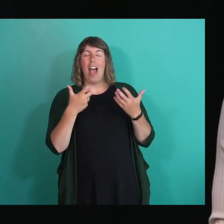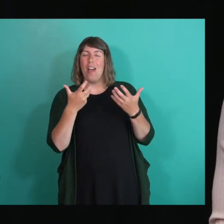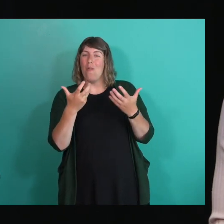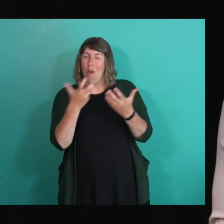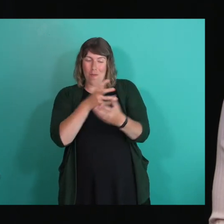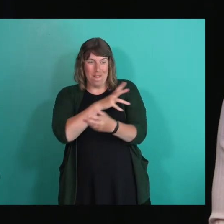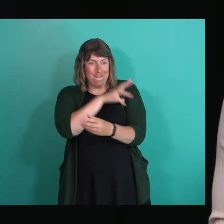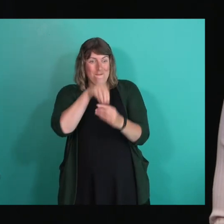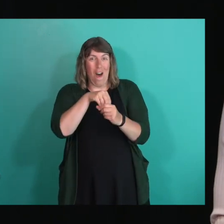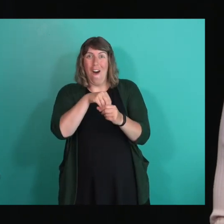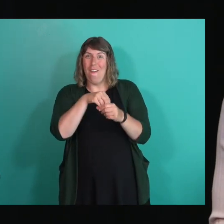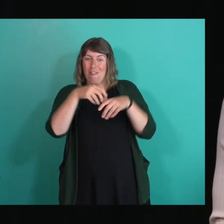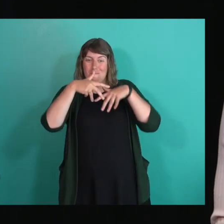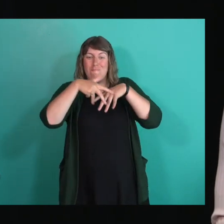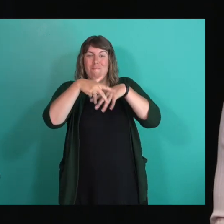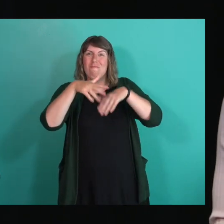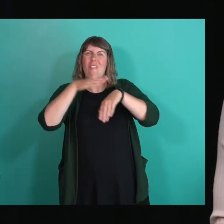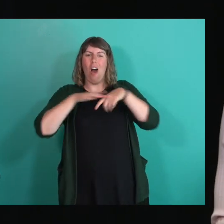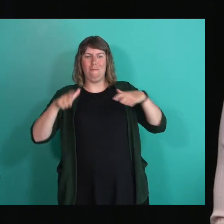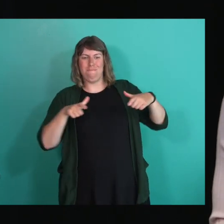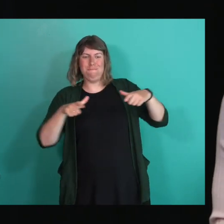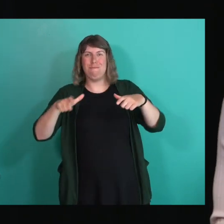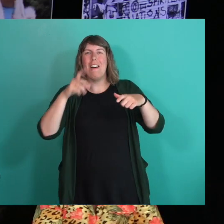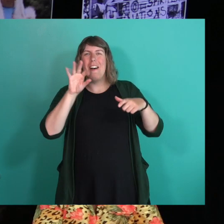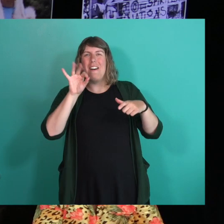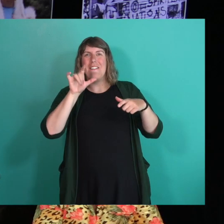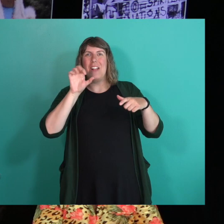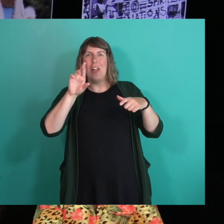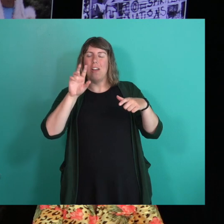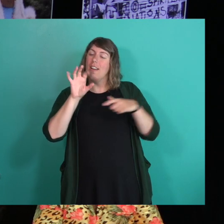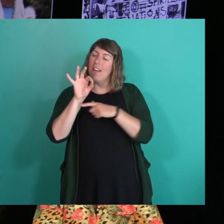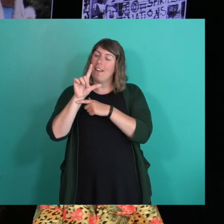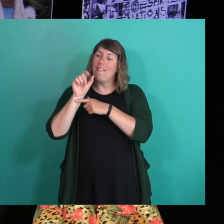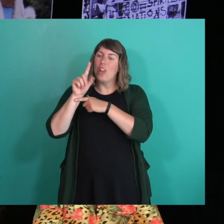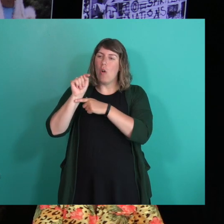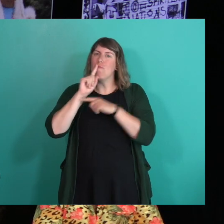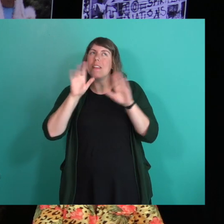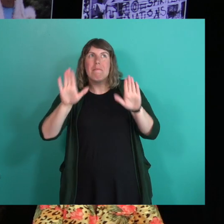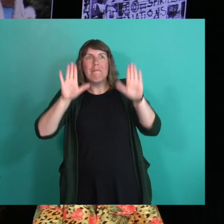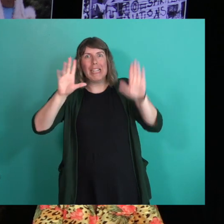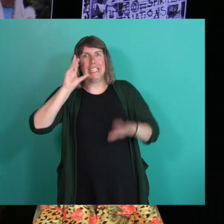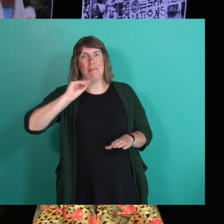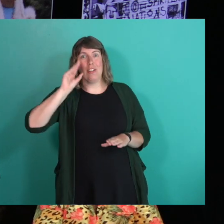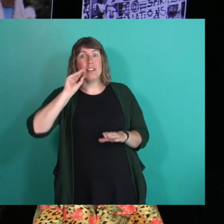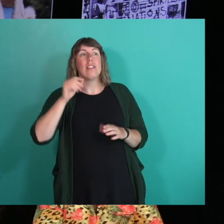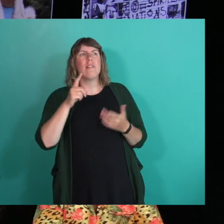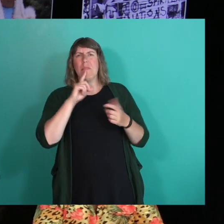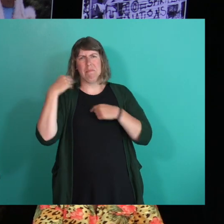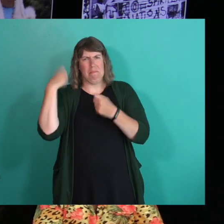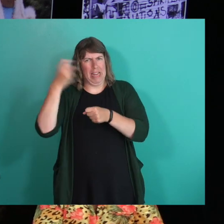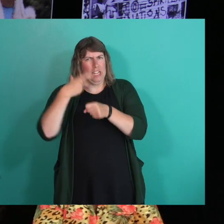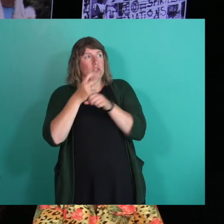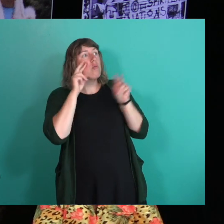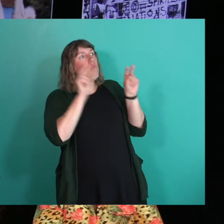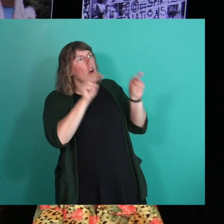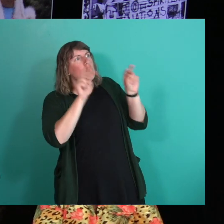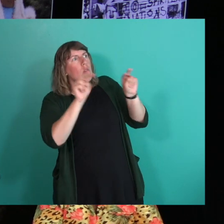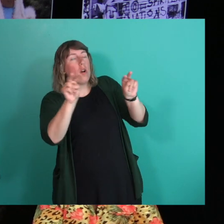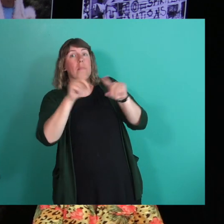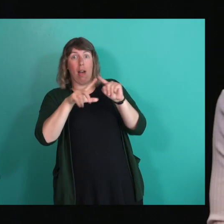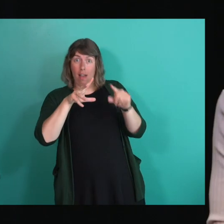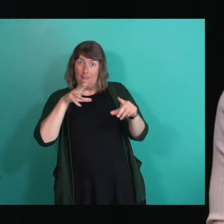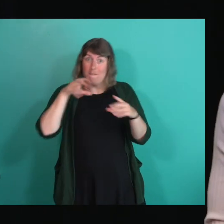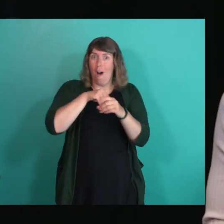like being on a float if I'm not DJing, because it's just an amazing experience. Like I've watched the parade for years, but I'd never done that.